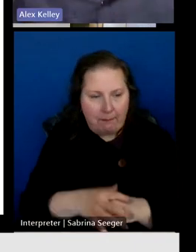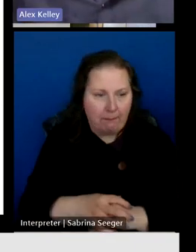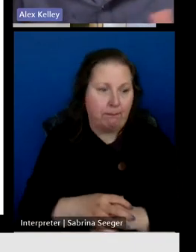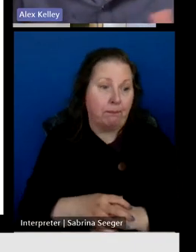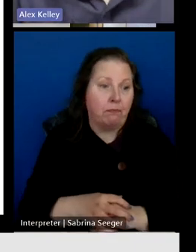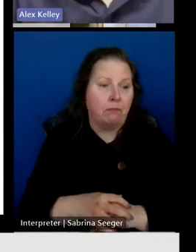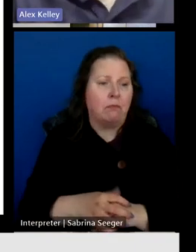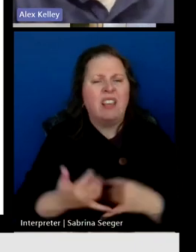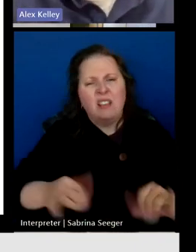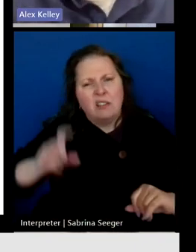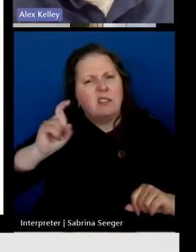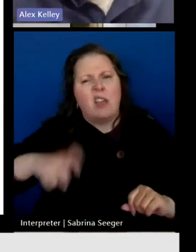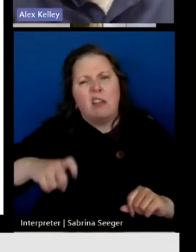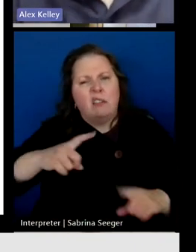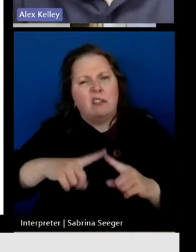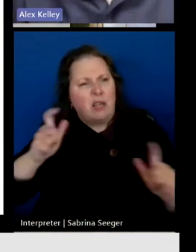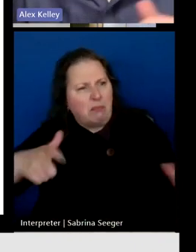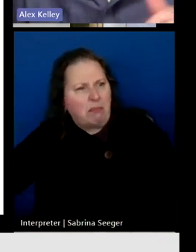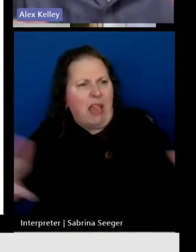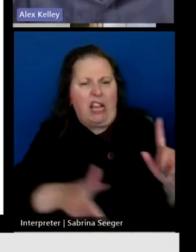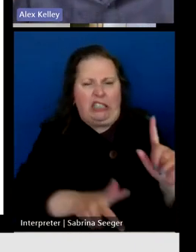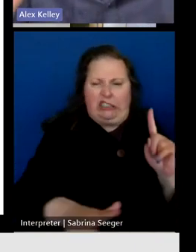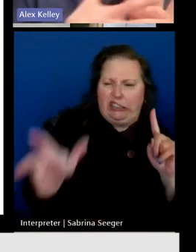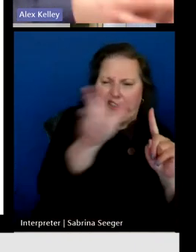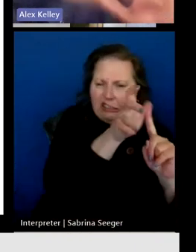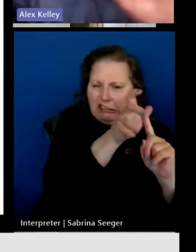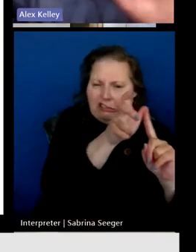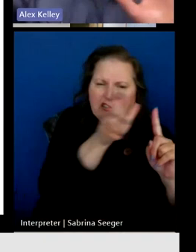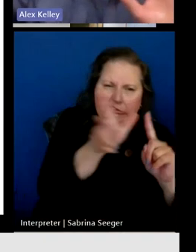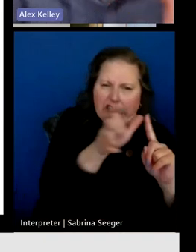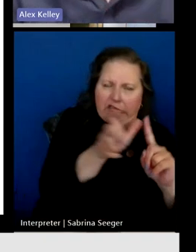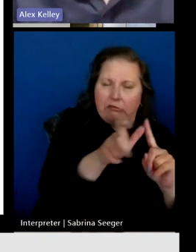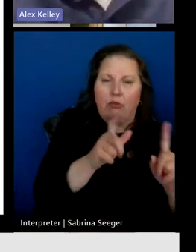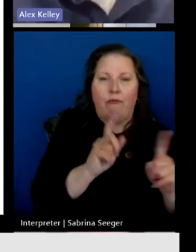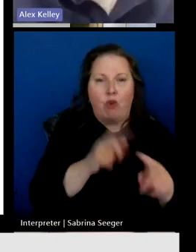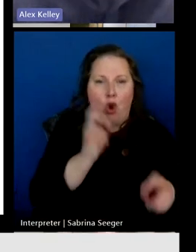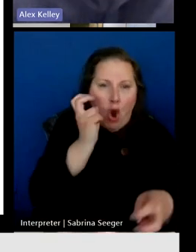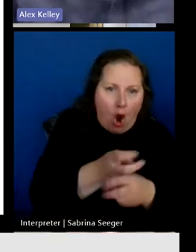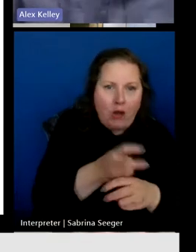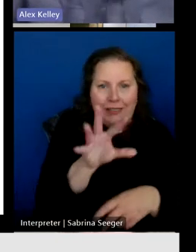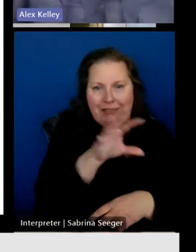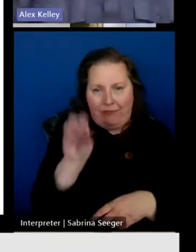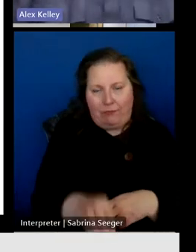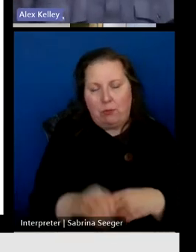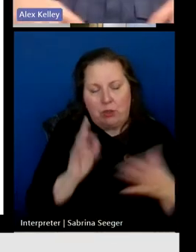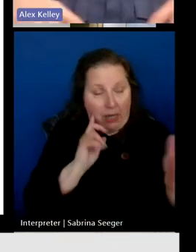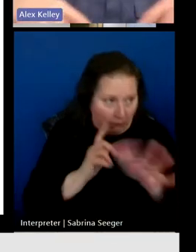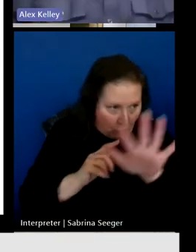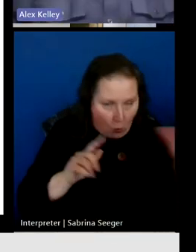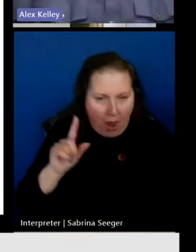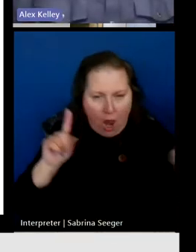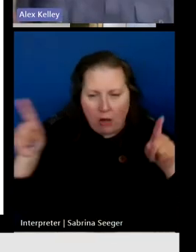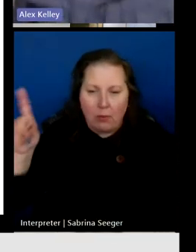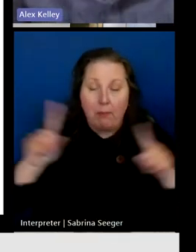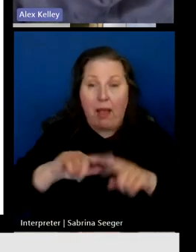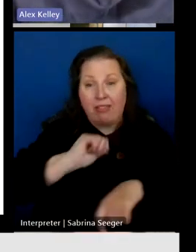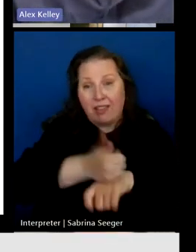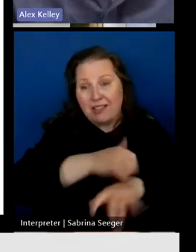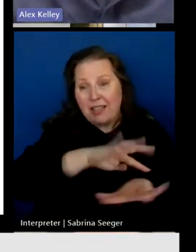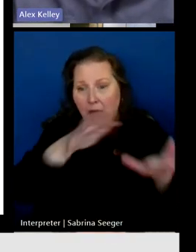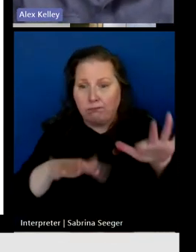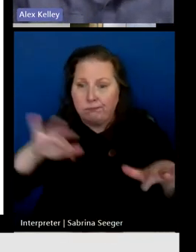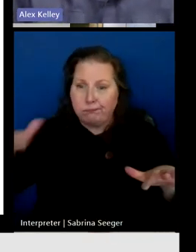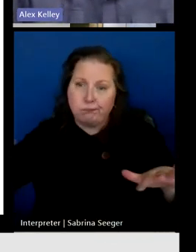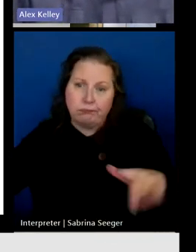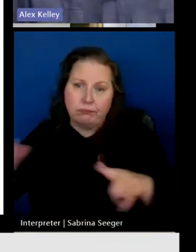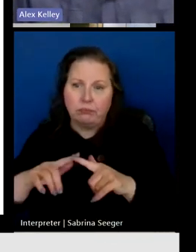still need, you may need those big towers to efficiently close the hardest 50%, but due to our topography and actually due